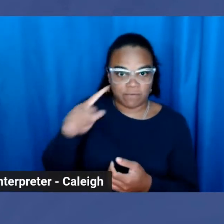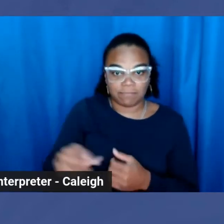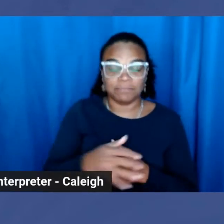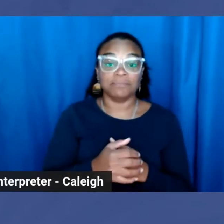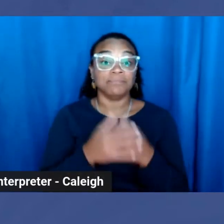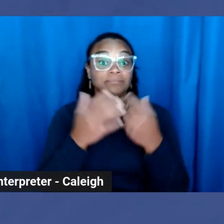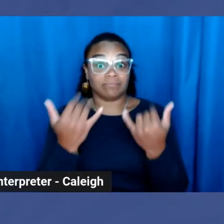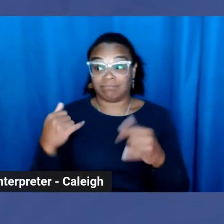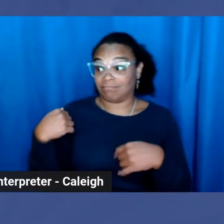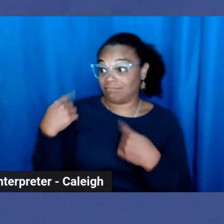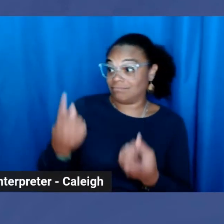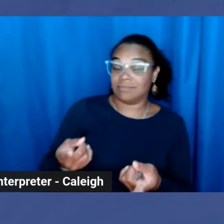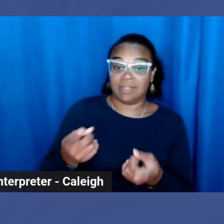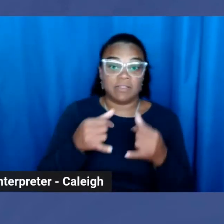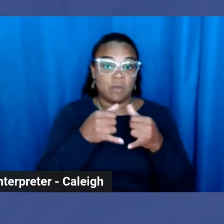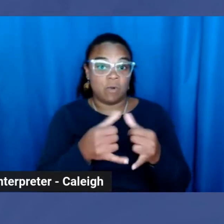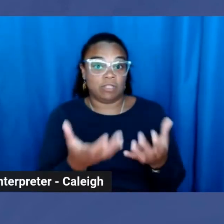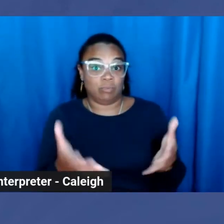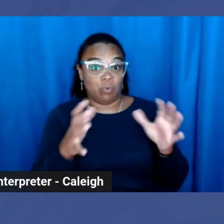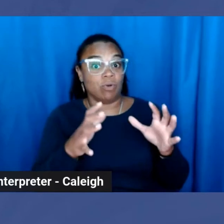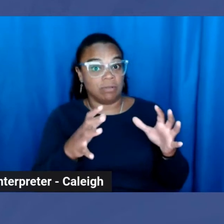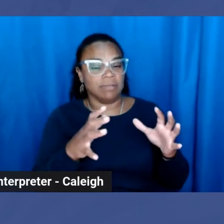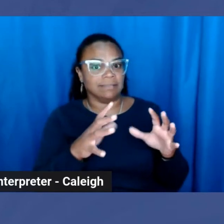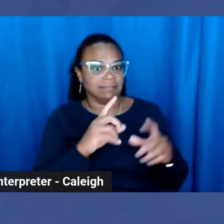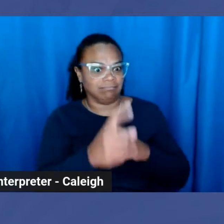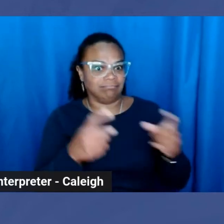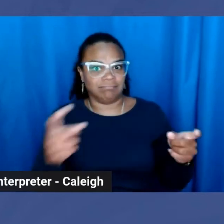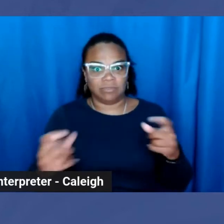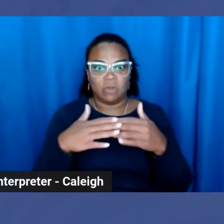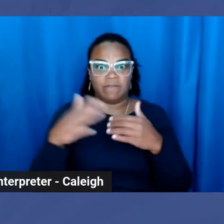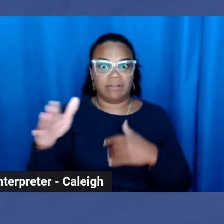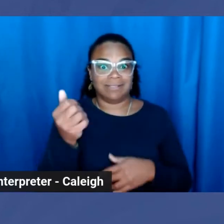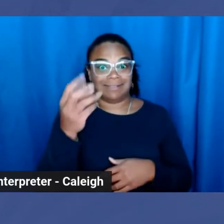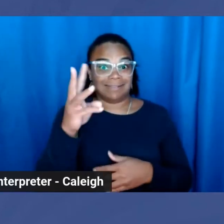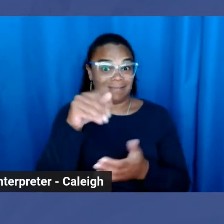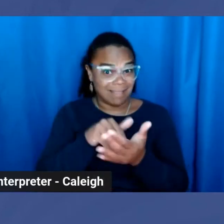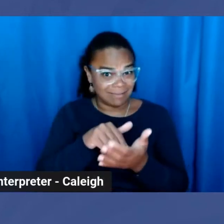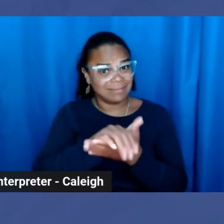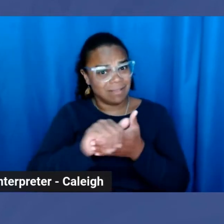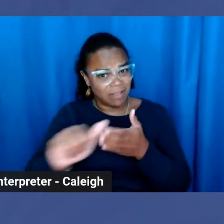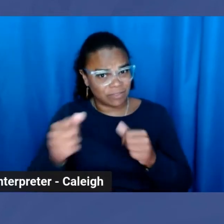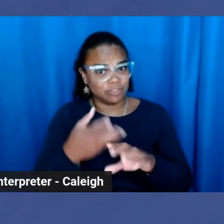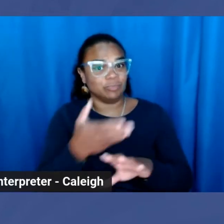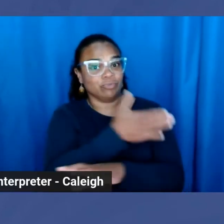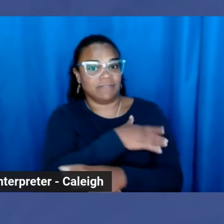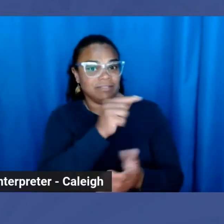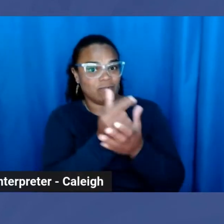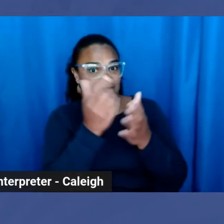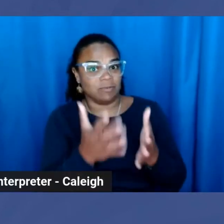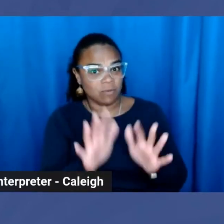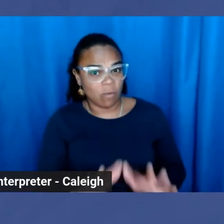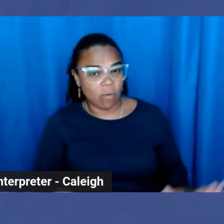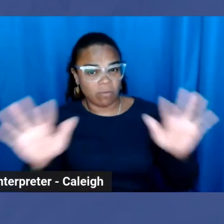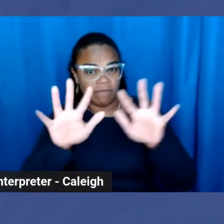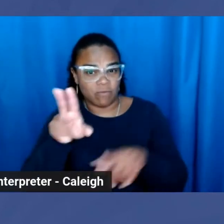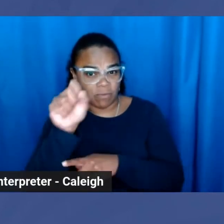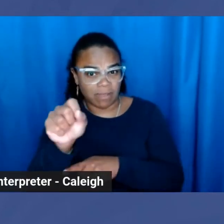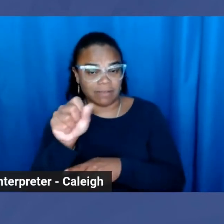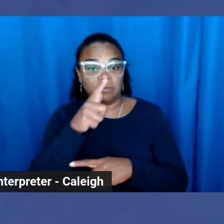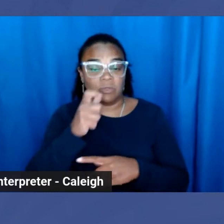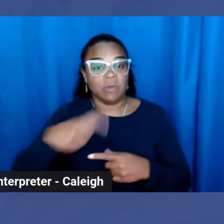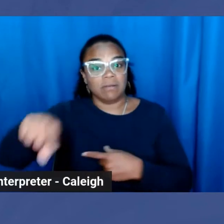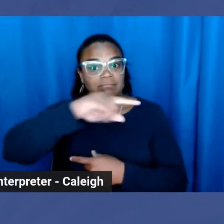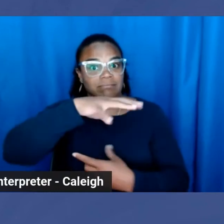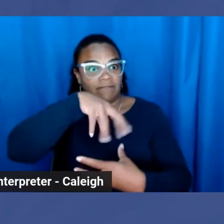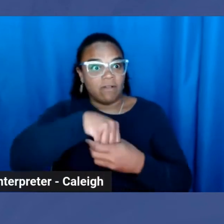awards pool has distributed over $16,000 to past graduates across the country engaged in public